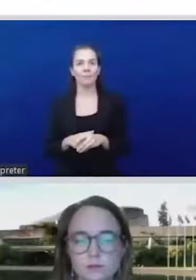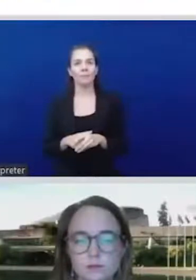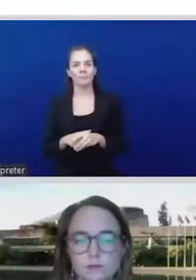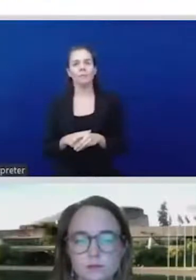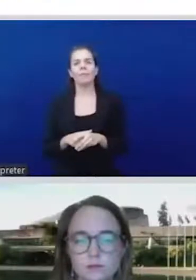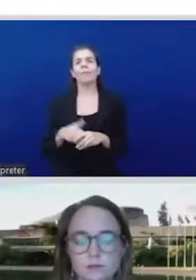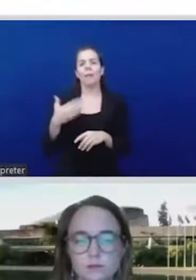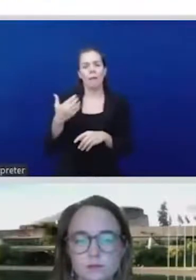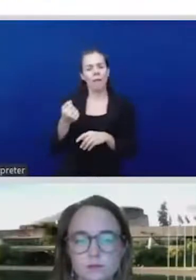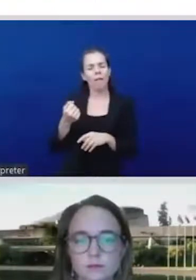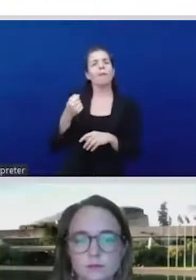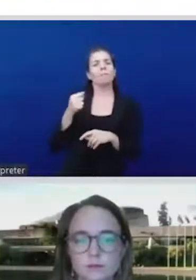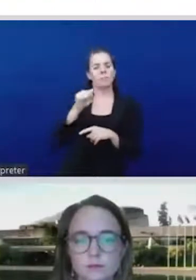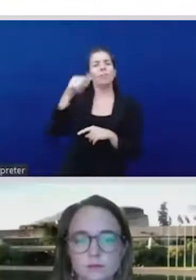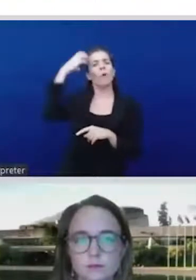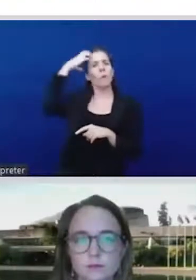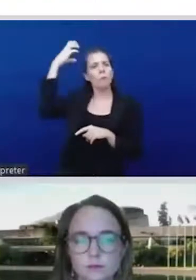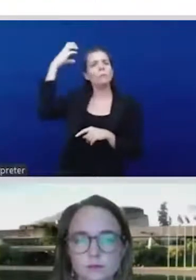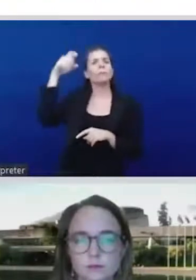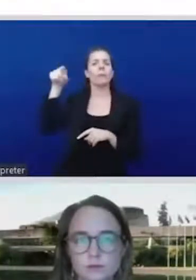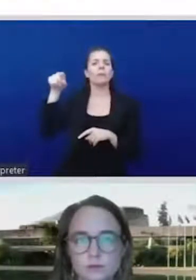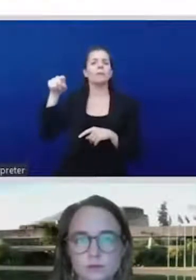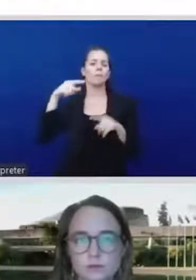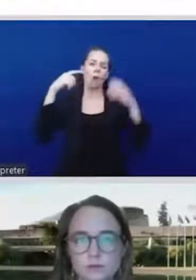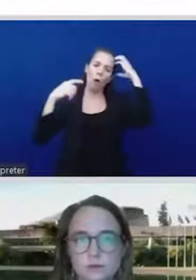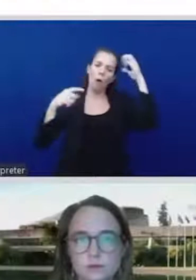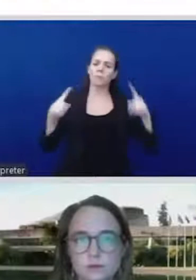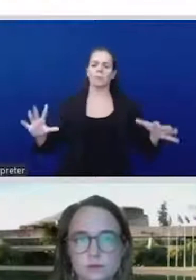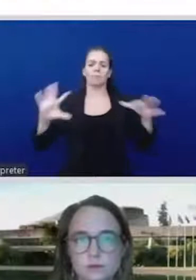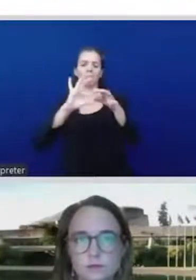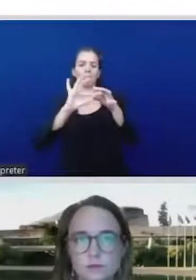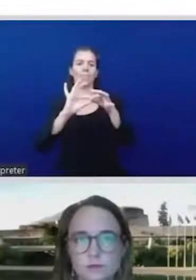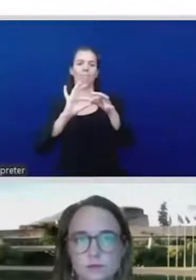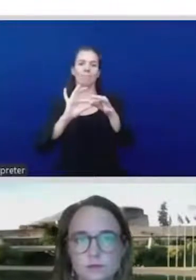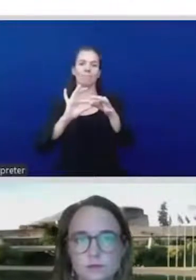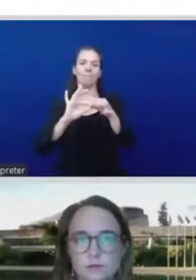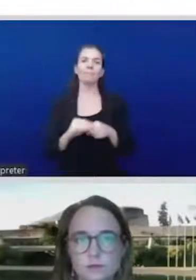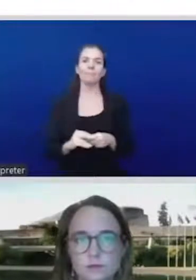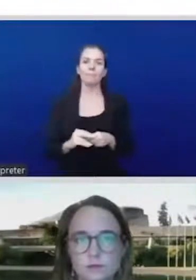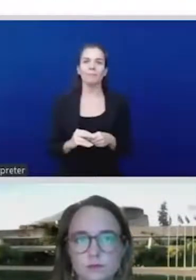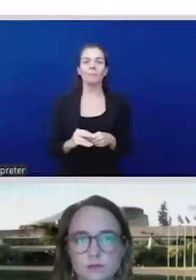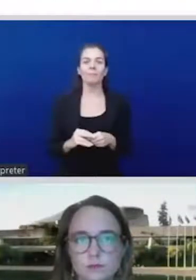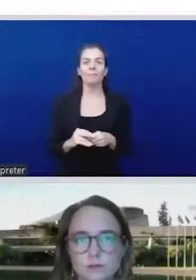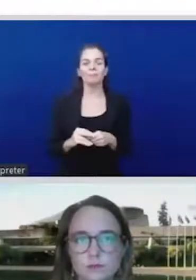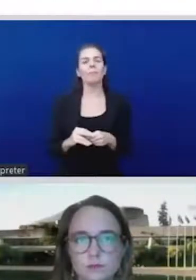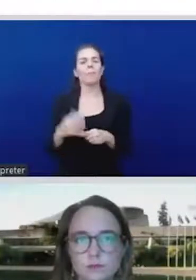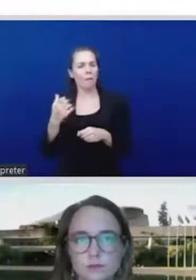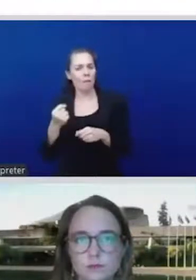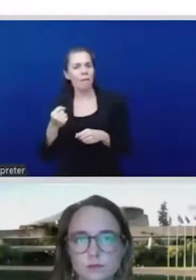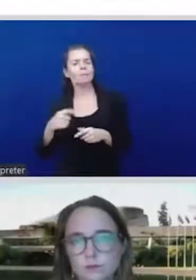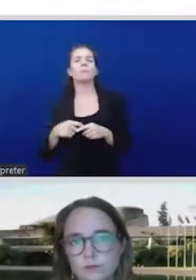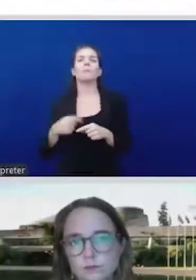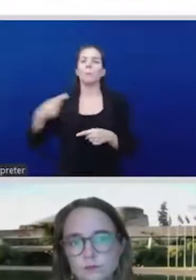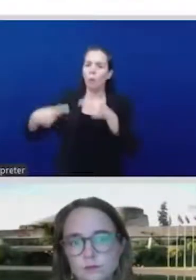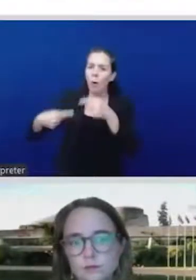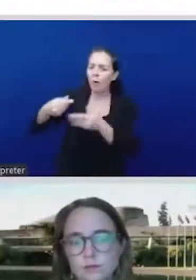on the fringe of economic policies. Up to a year ago, two years ago, we had one or two countries, we had UK talking a little bit about the labor talking,